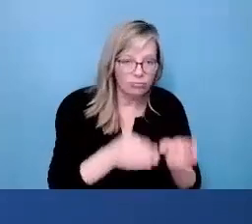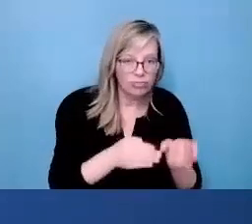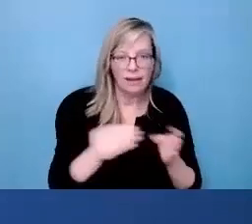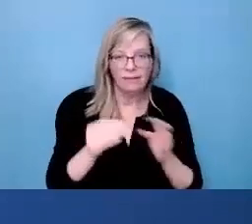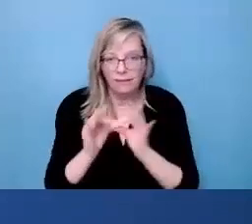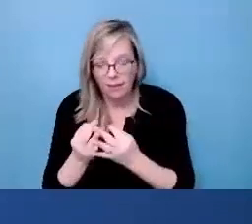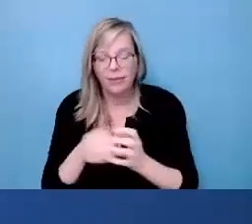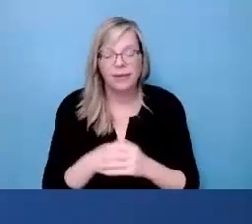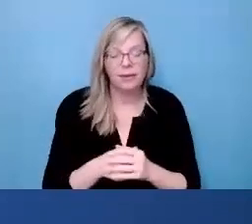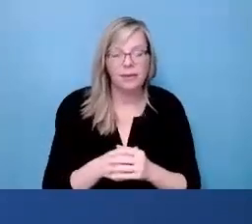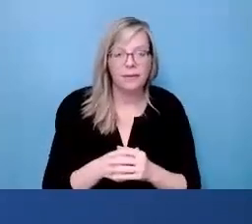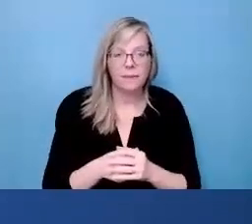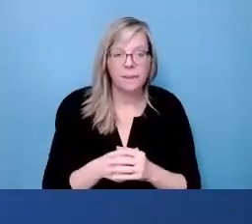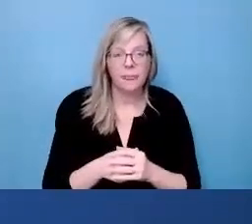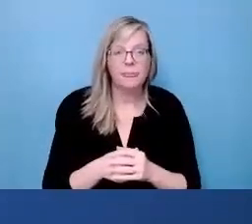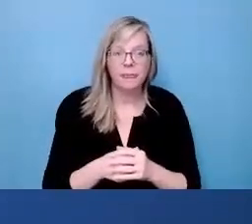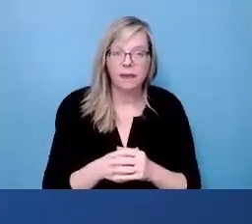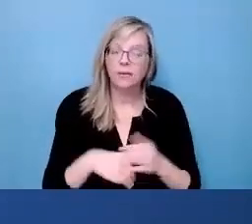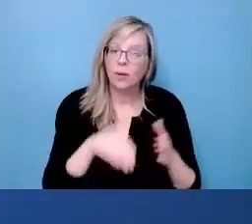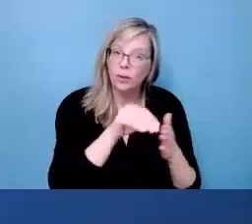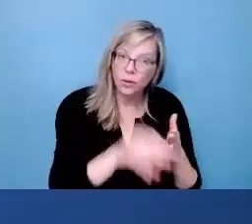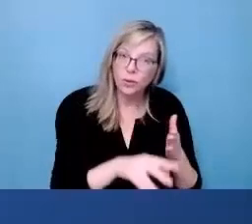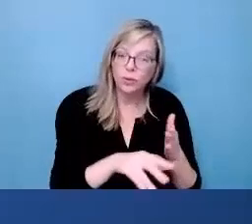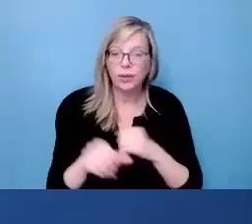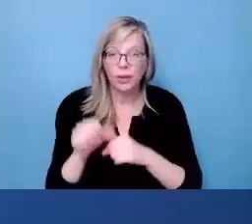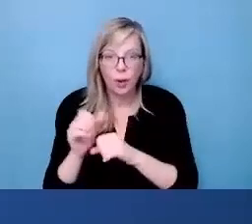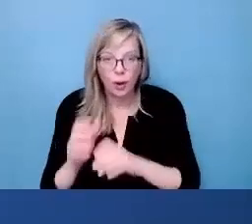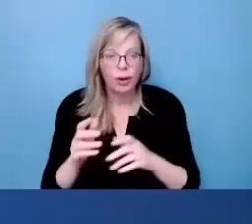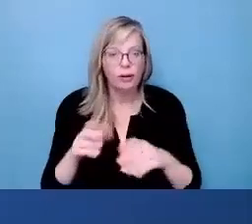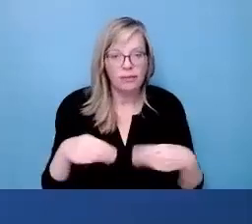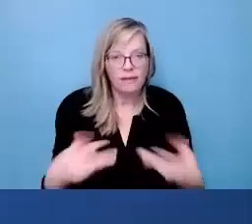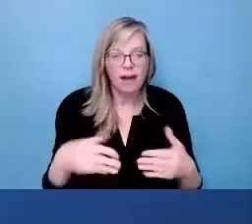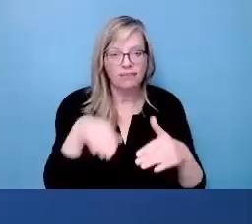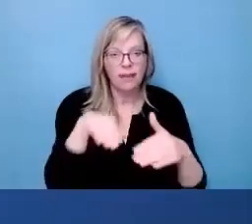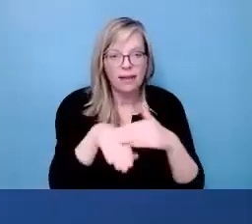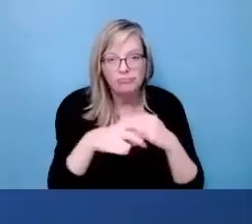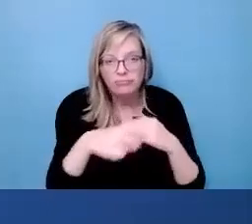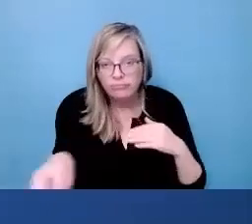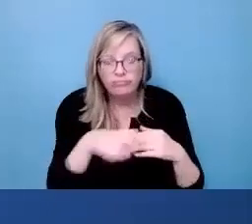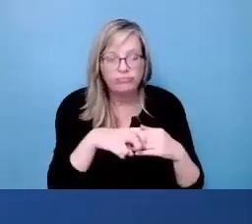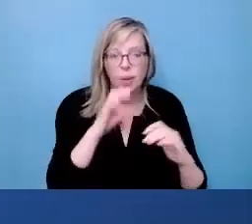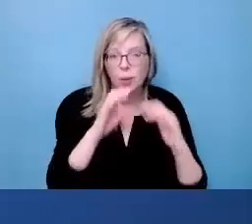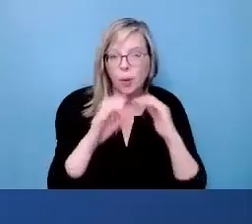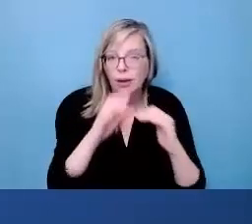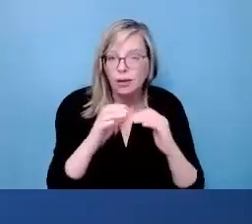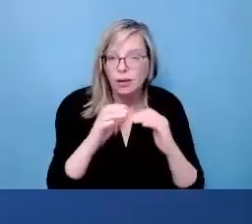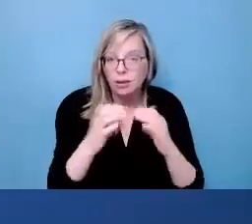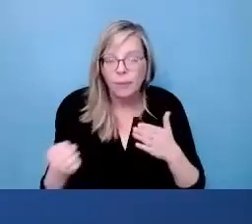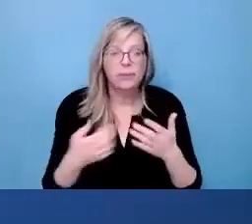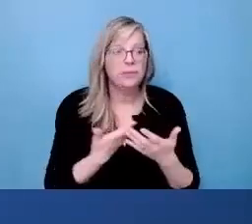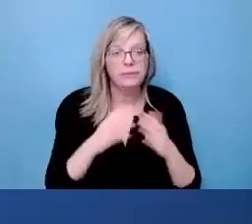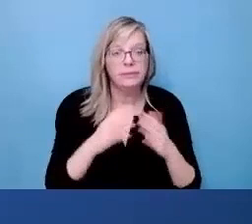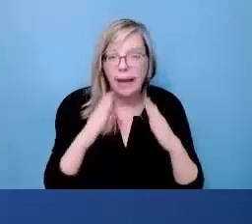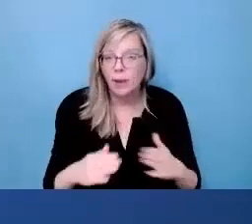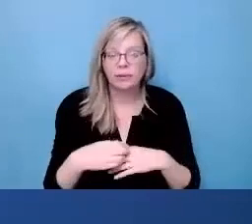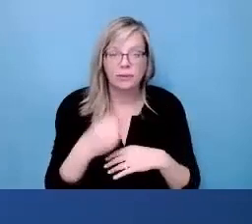families navigating transition so this includes ensuring that workers and students have access to transportation communication tools housing